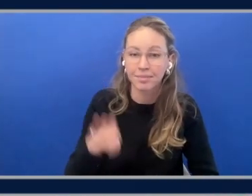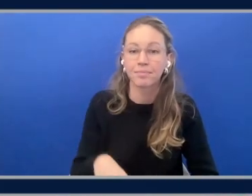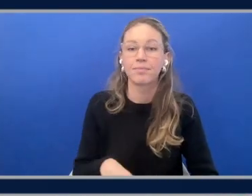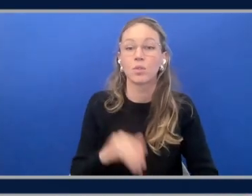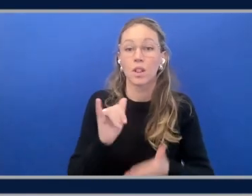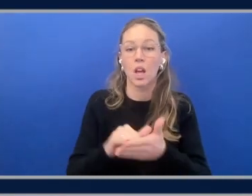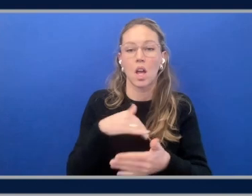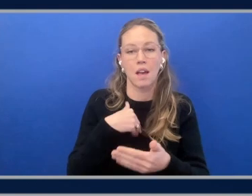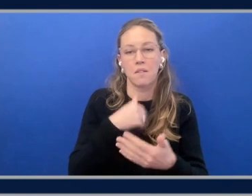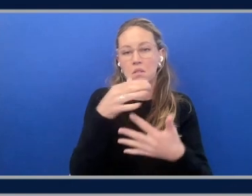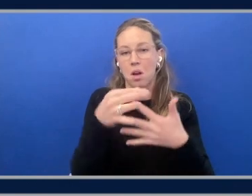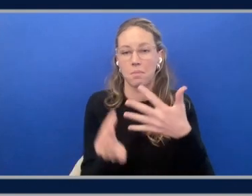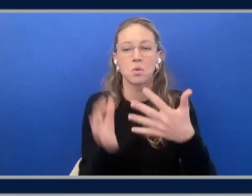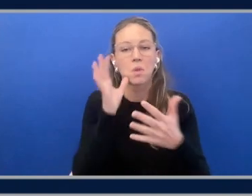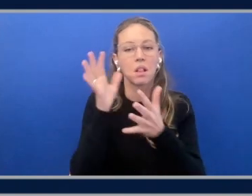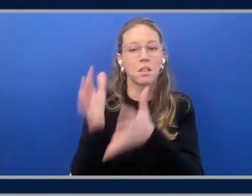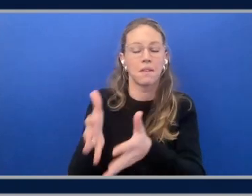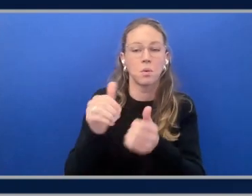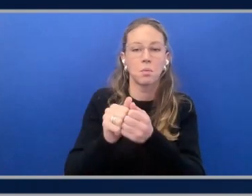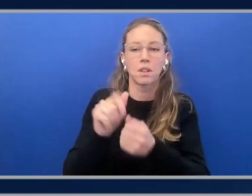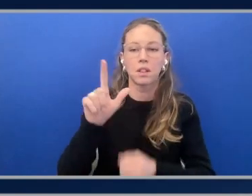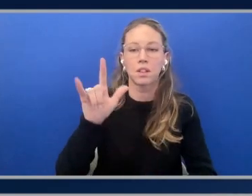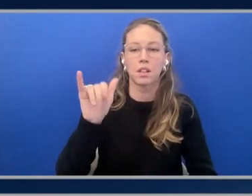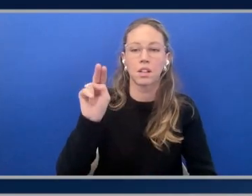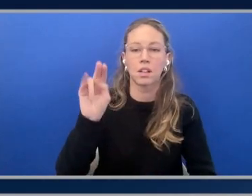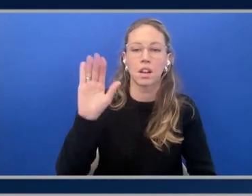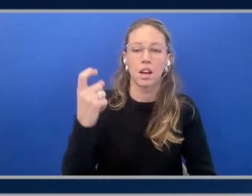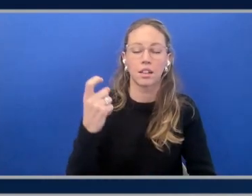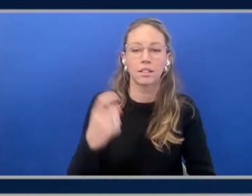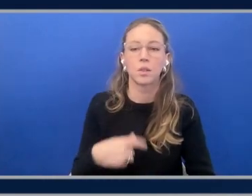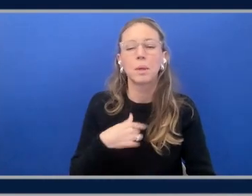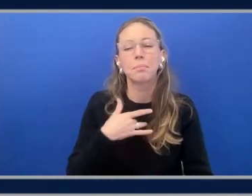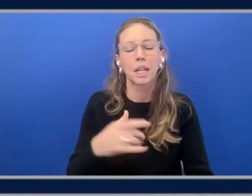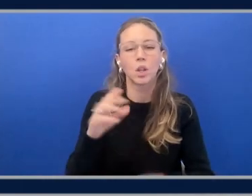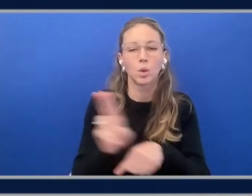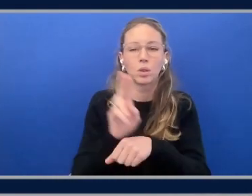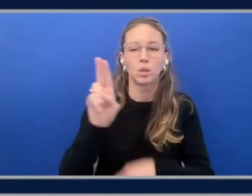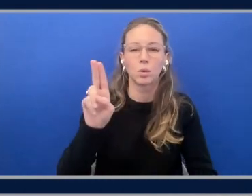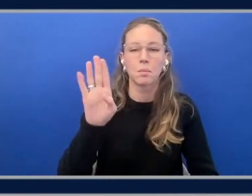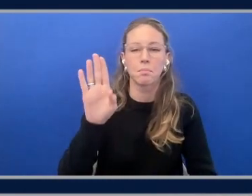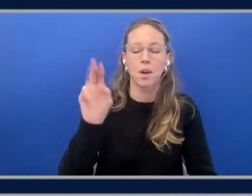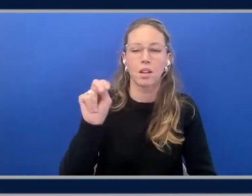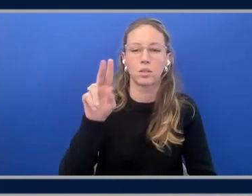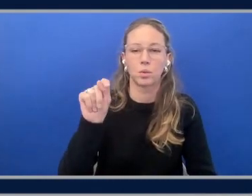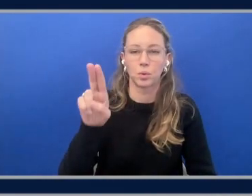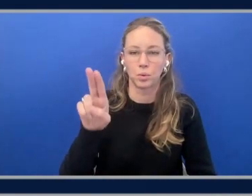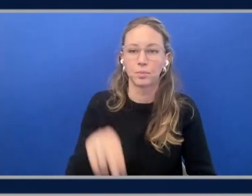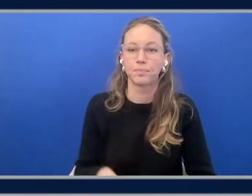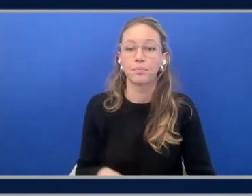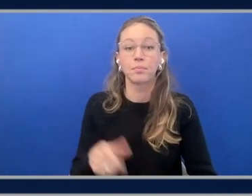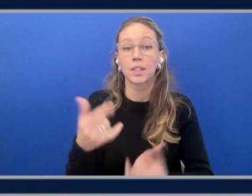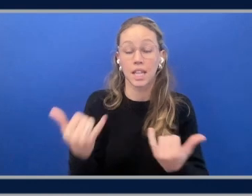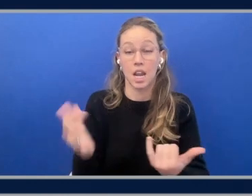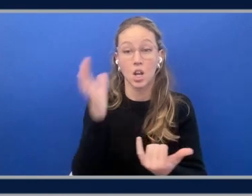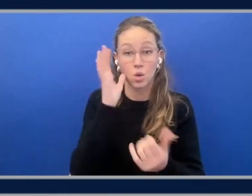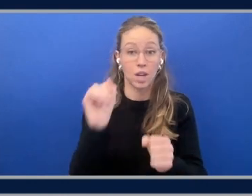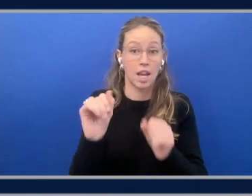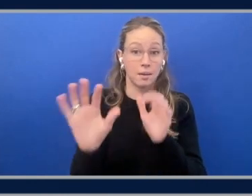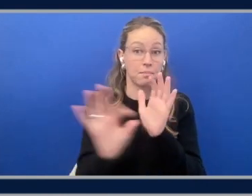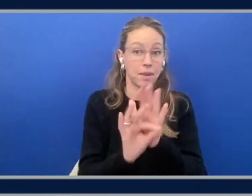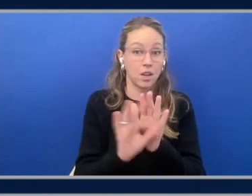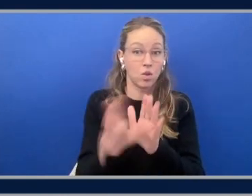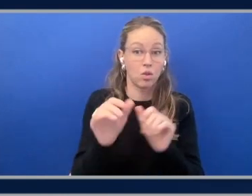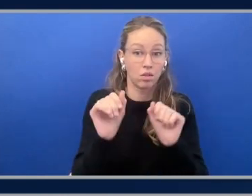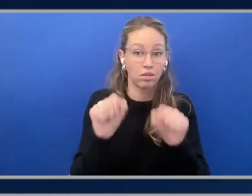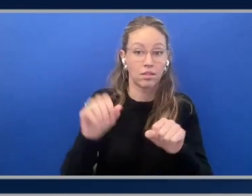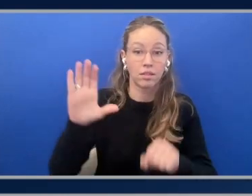to choose. We're just going to leave that at Linux for now. We typically use Ubuntu. Here's where we get into the meat of it. So now you get to choose your capacity and how long you want